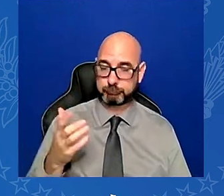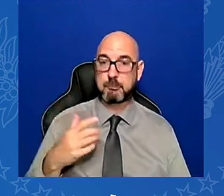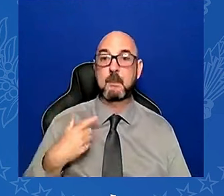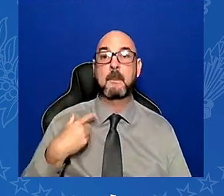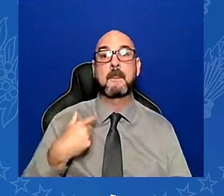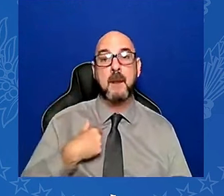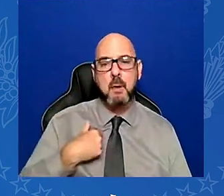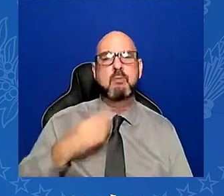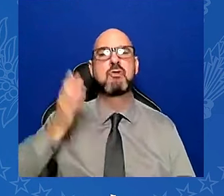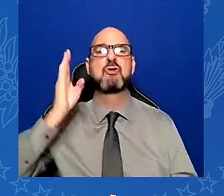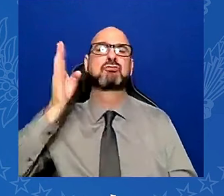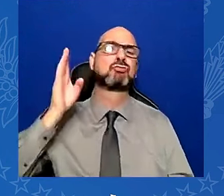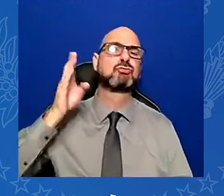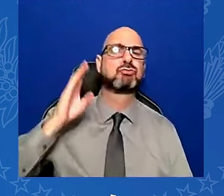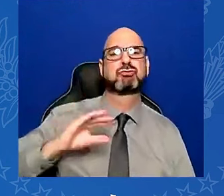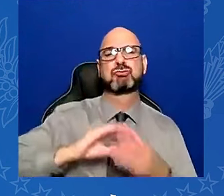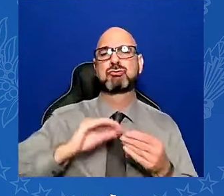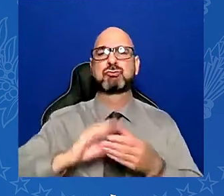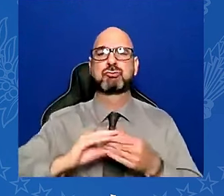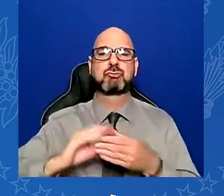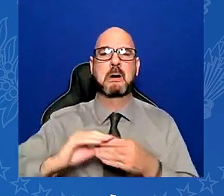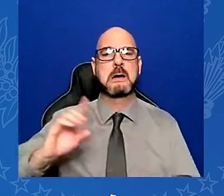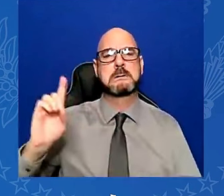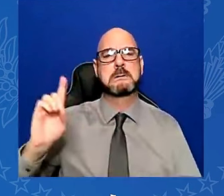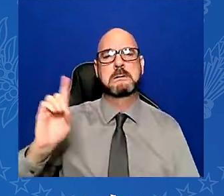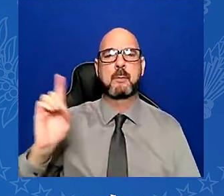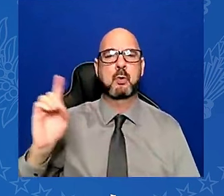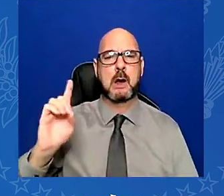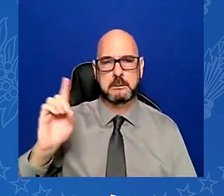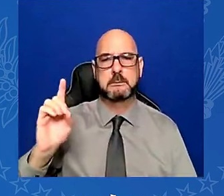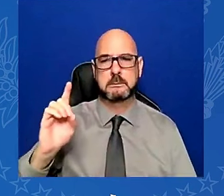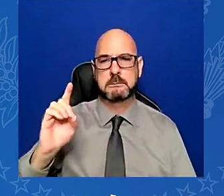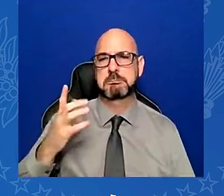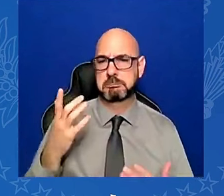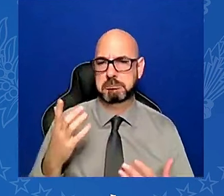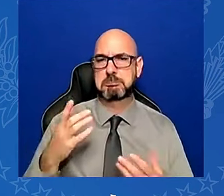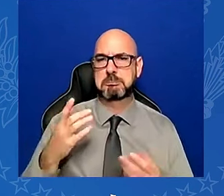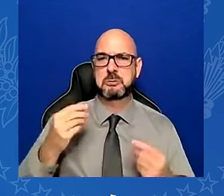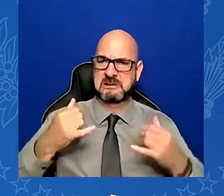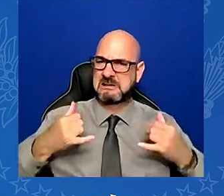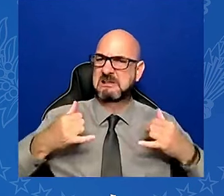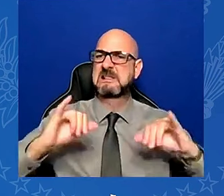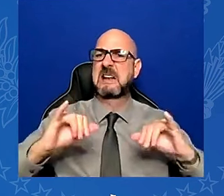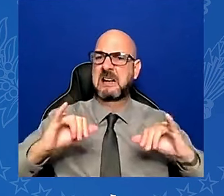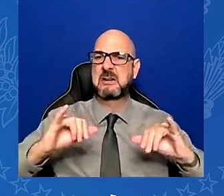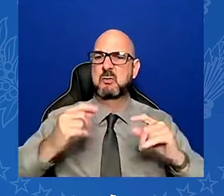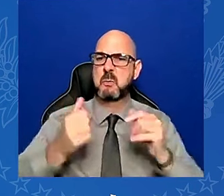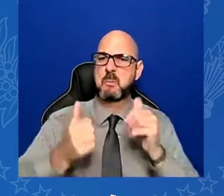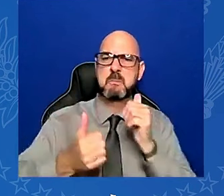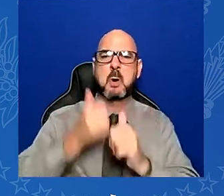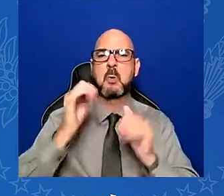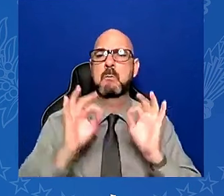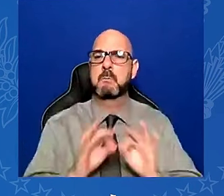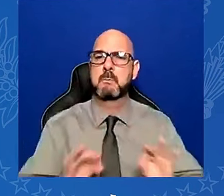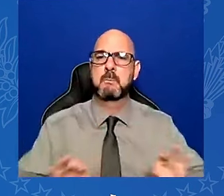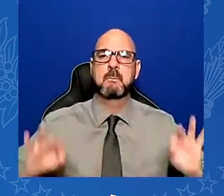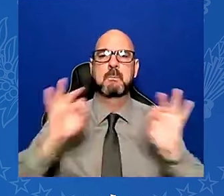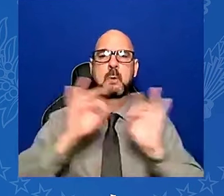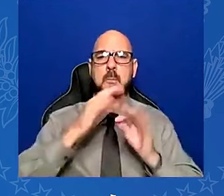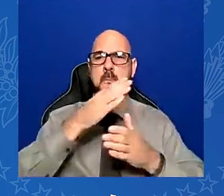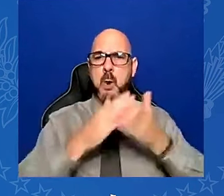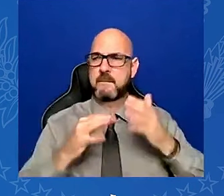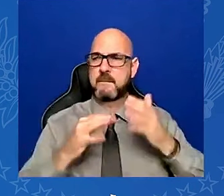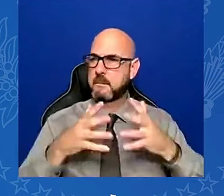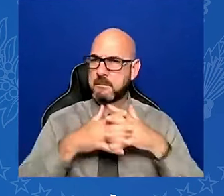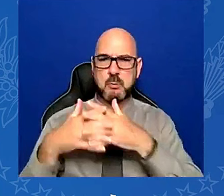the American people must answer this year. And you, the press, play a critical role in making sure the American people have the information